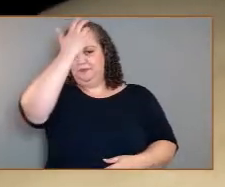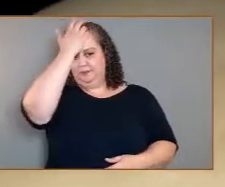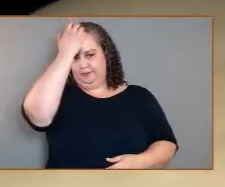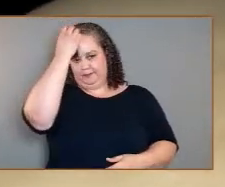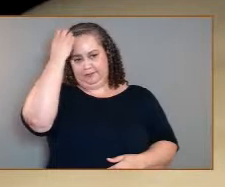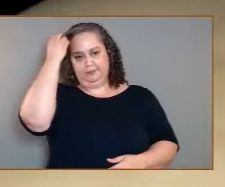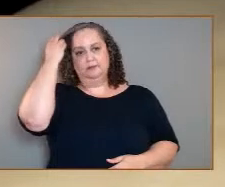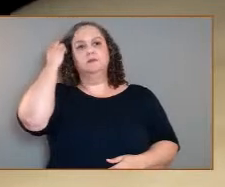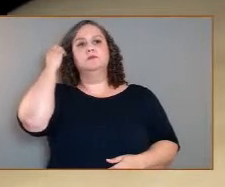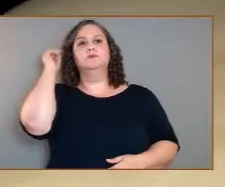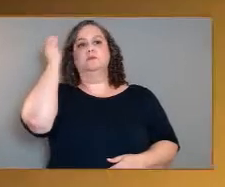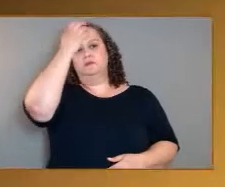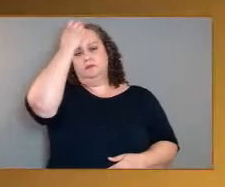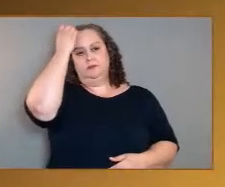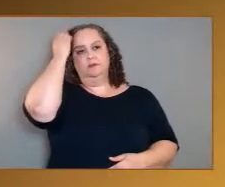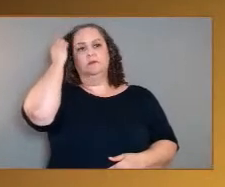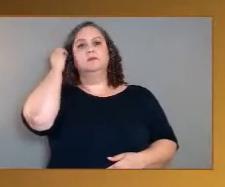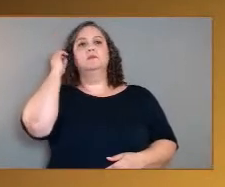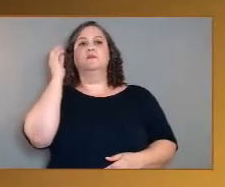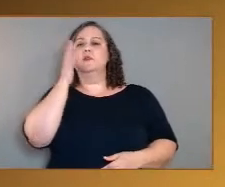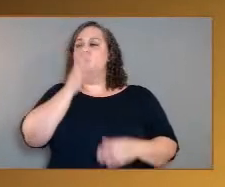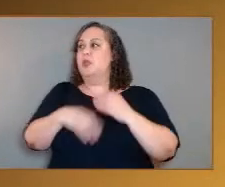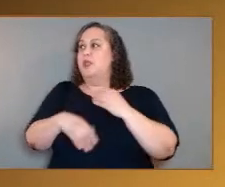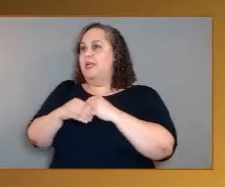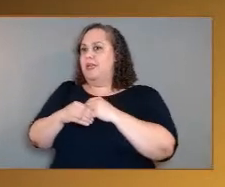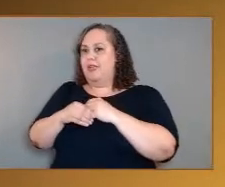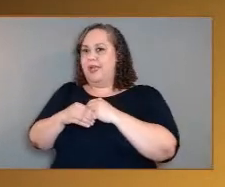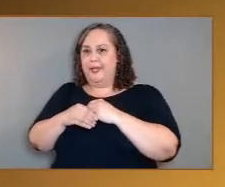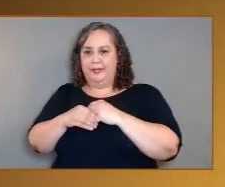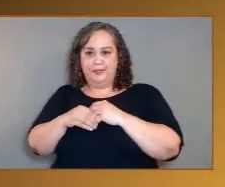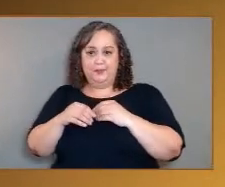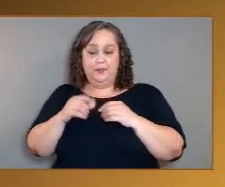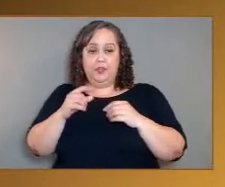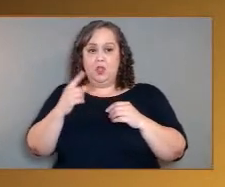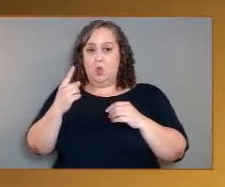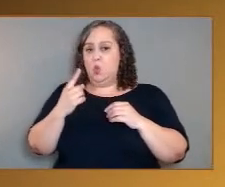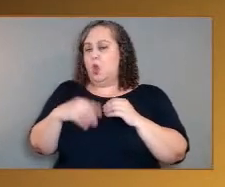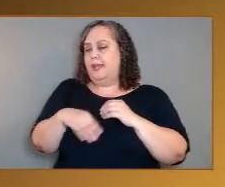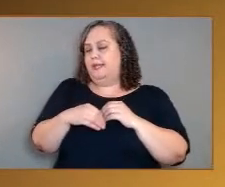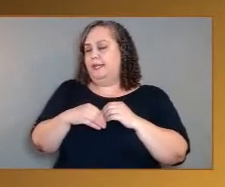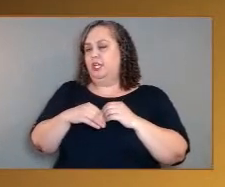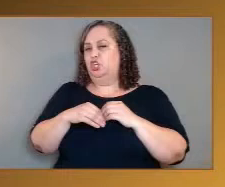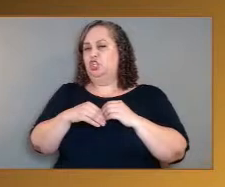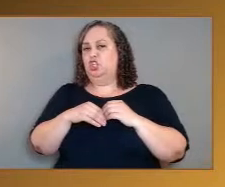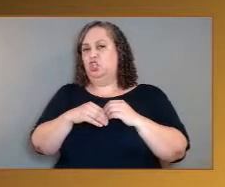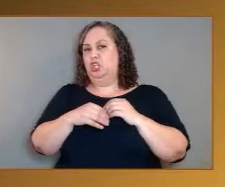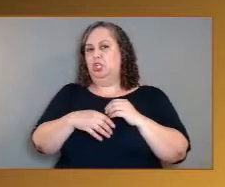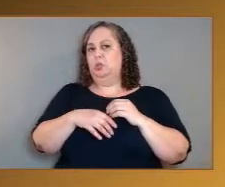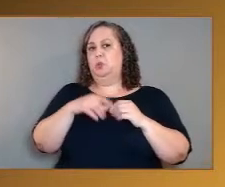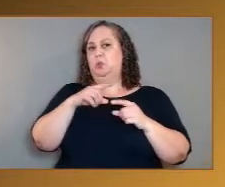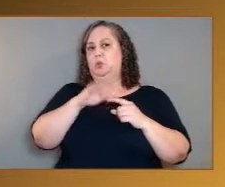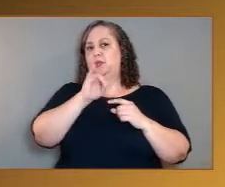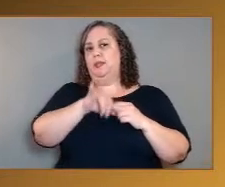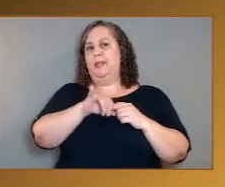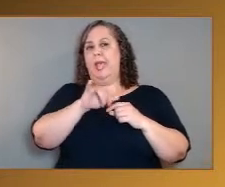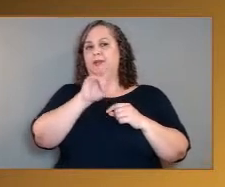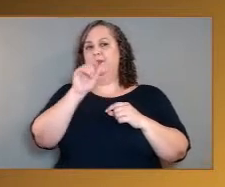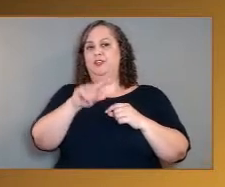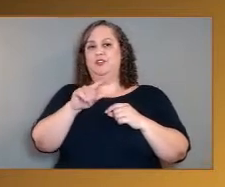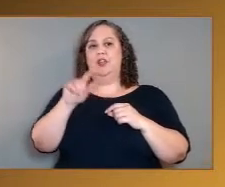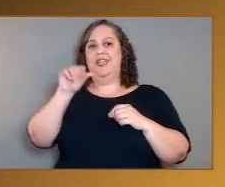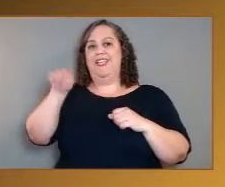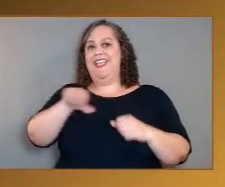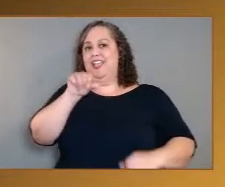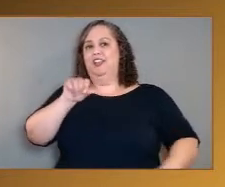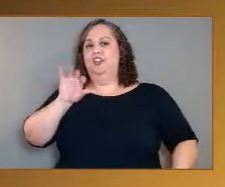All right, I'm going to add on a slight addition to that question from at future Starman on Twitter, who's also asking